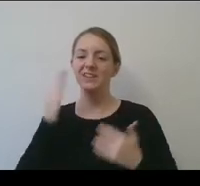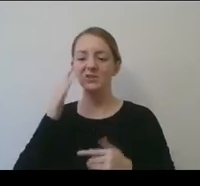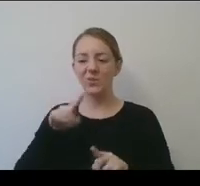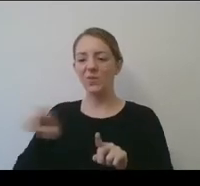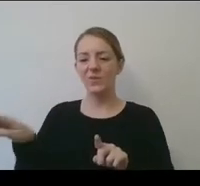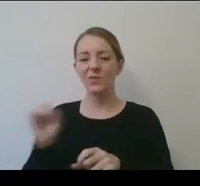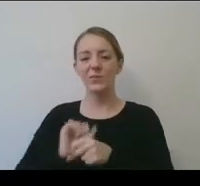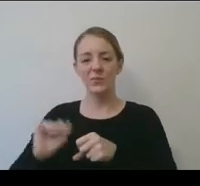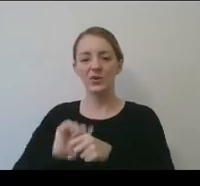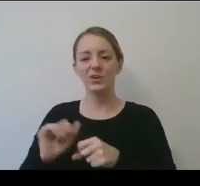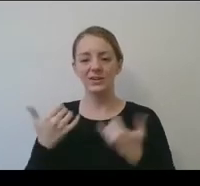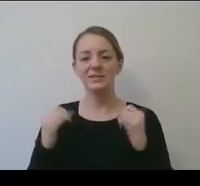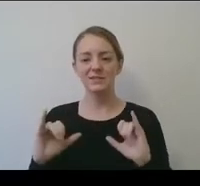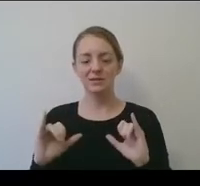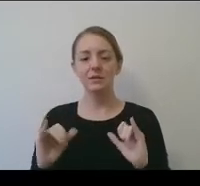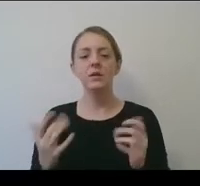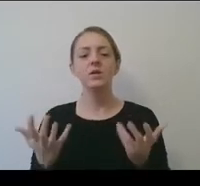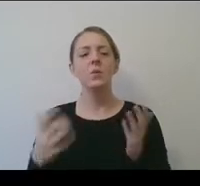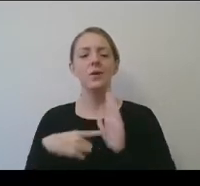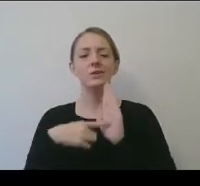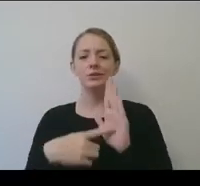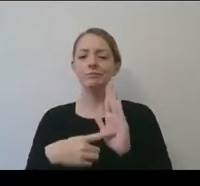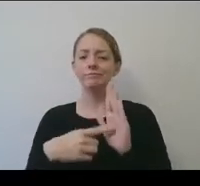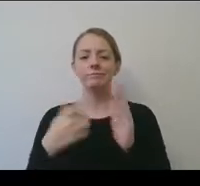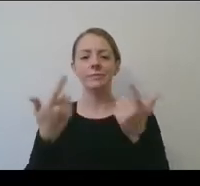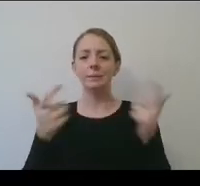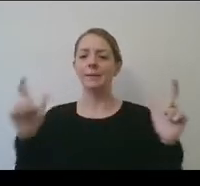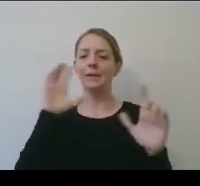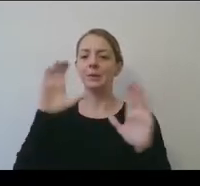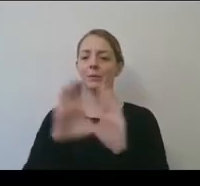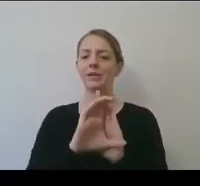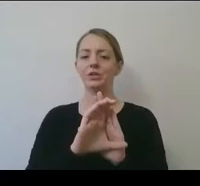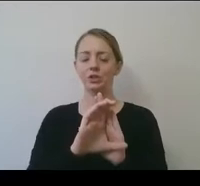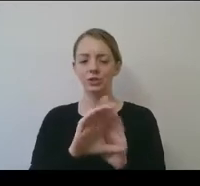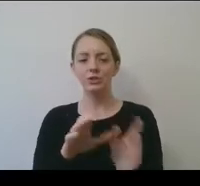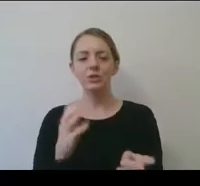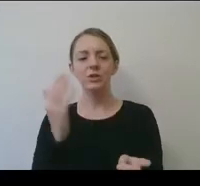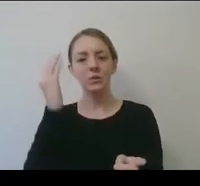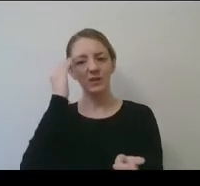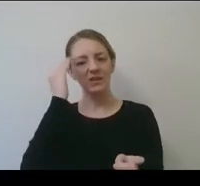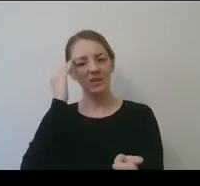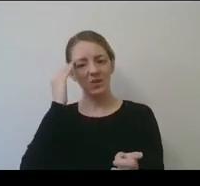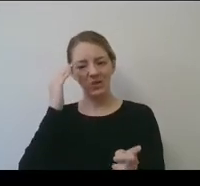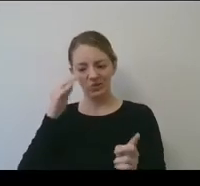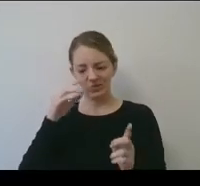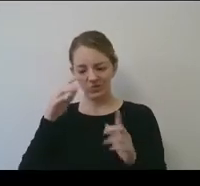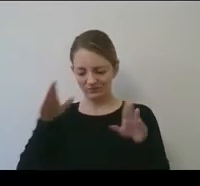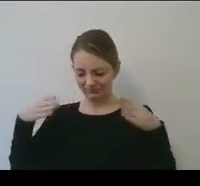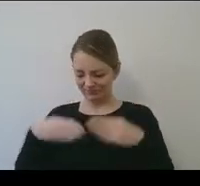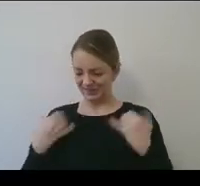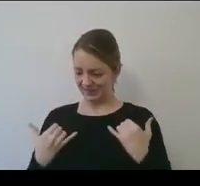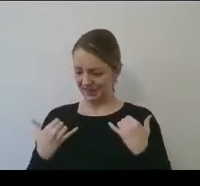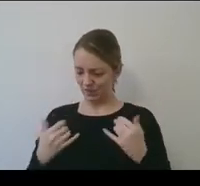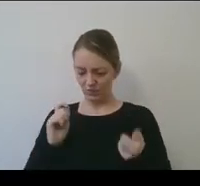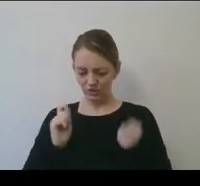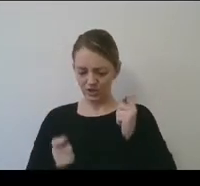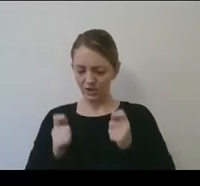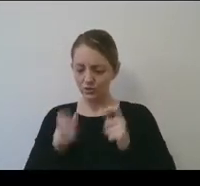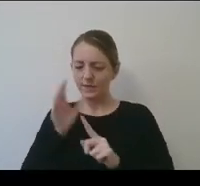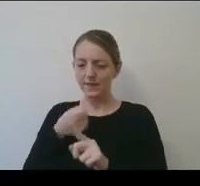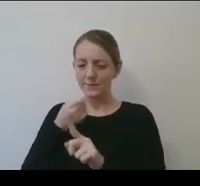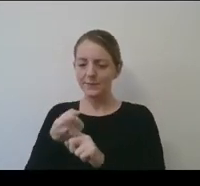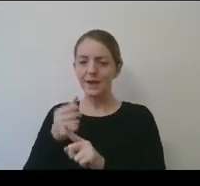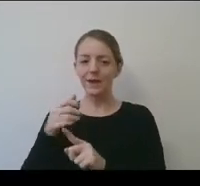wanted to present a little bit of the bigger picture. It's so great to get in the weeds and to know those immediate changes that will impact our student athletes. But this is a greater